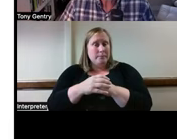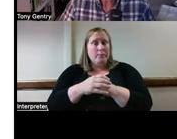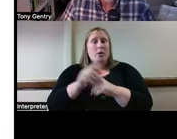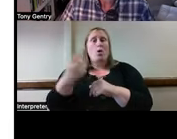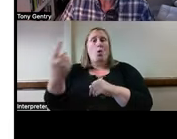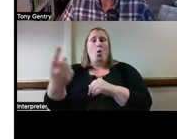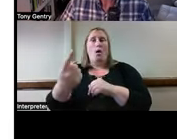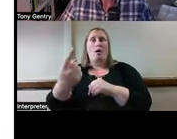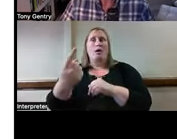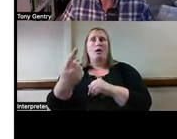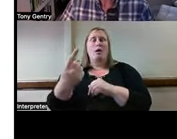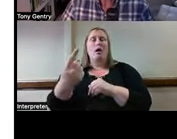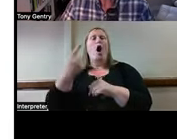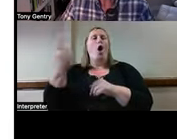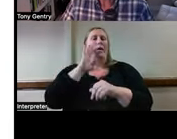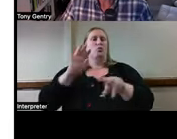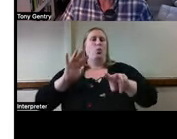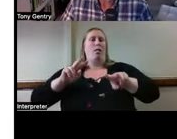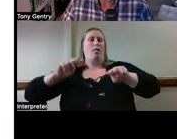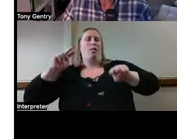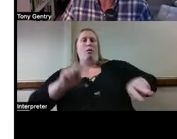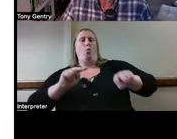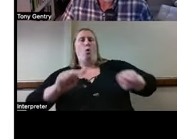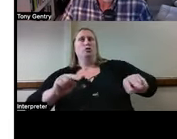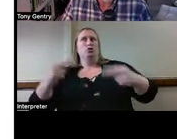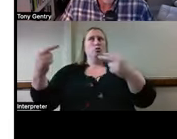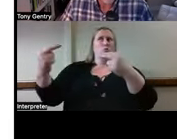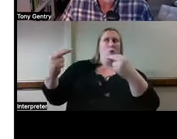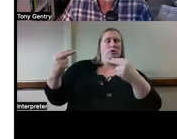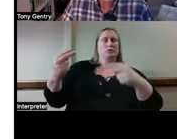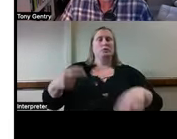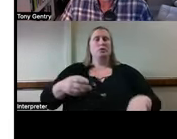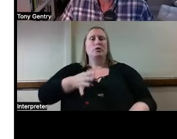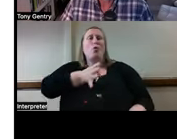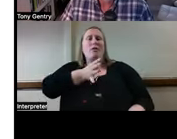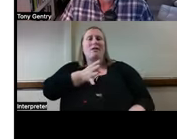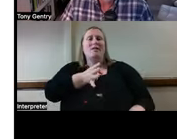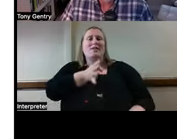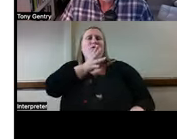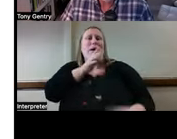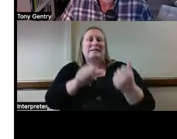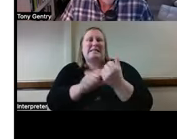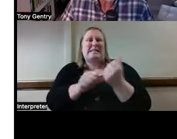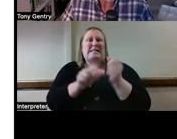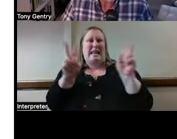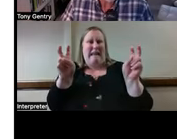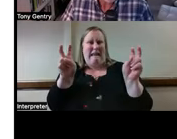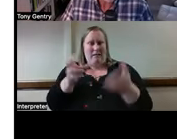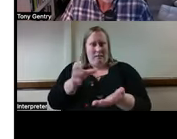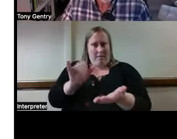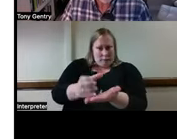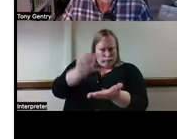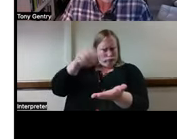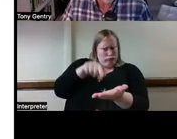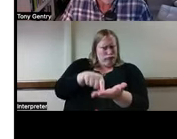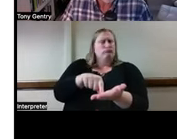being tracked. You're always being listened to by your voice assistant, for instance. And your clients are going to ask